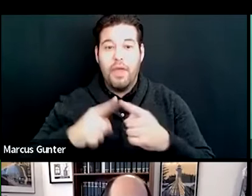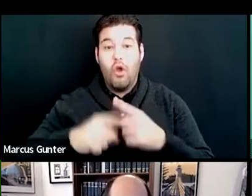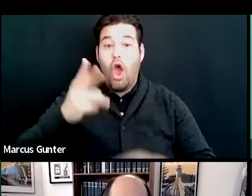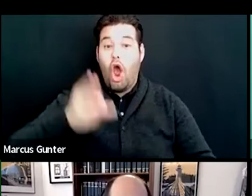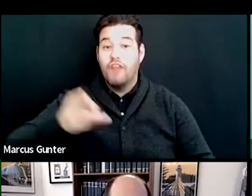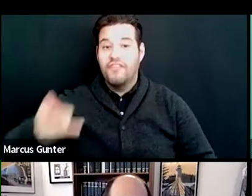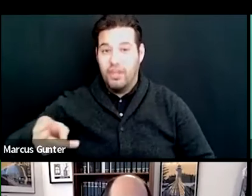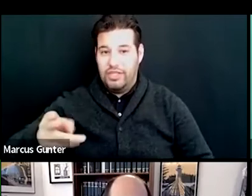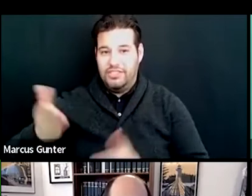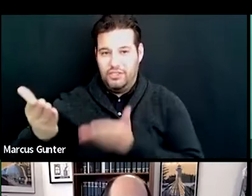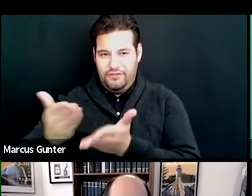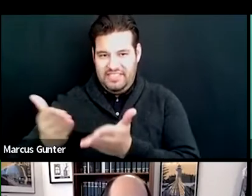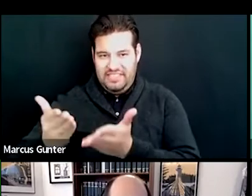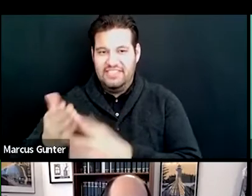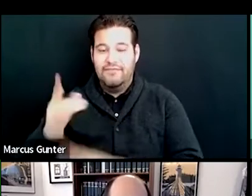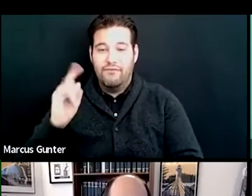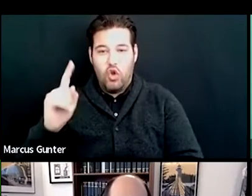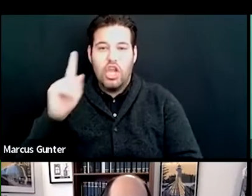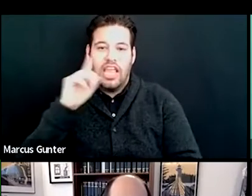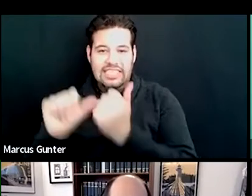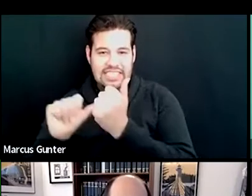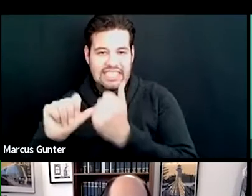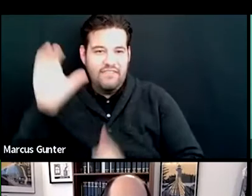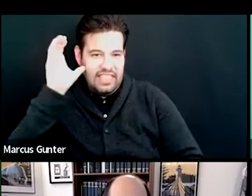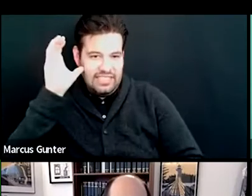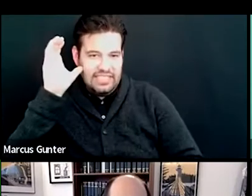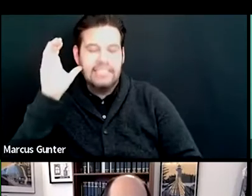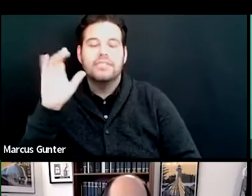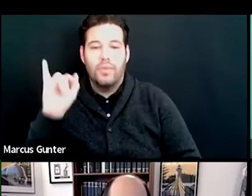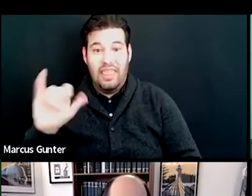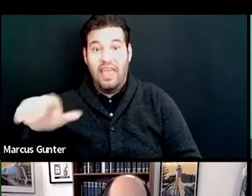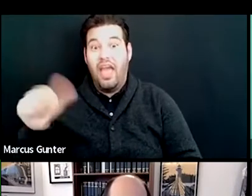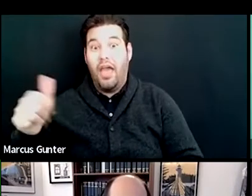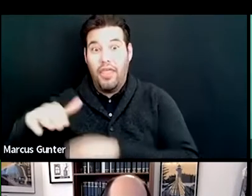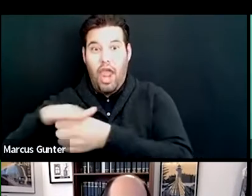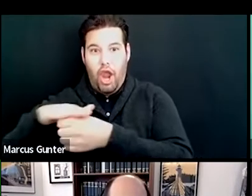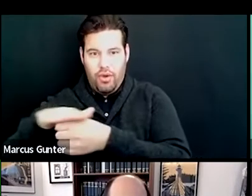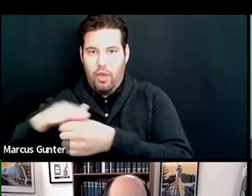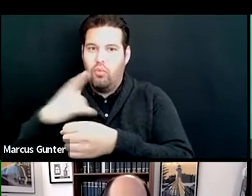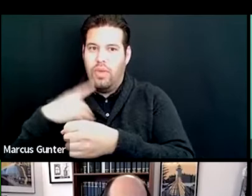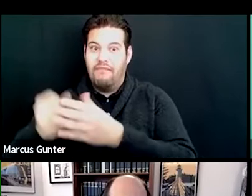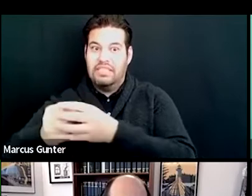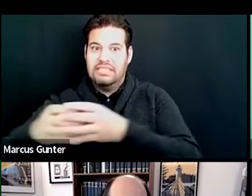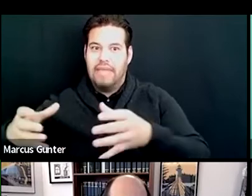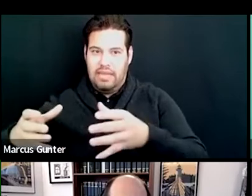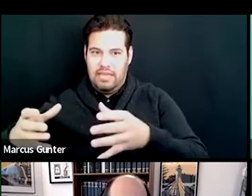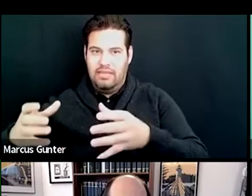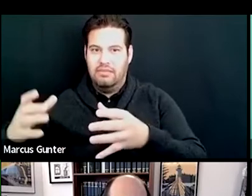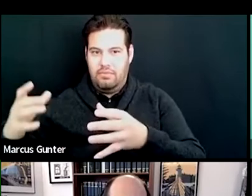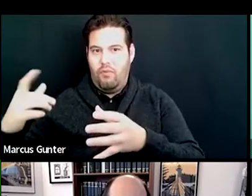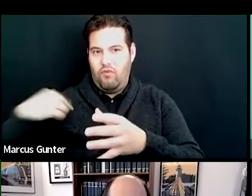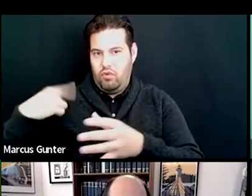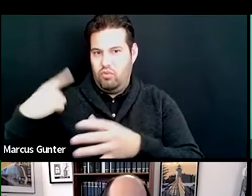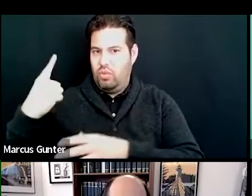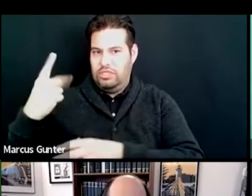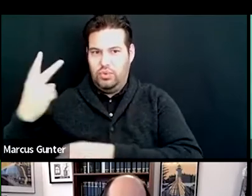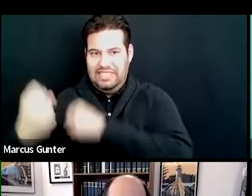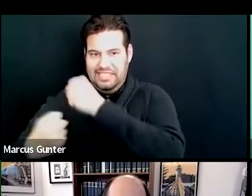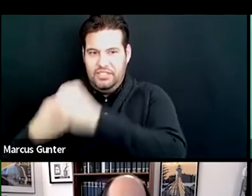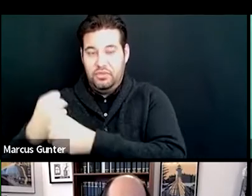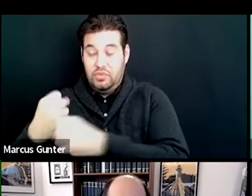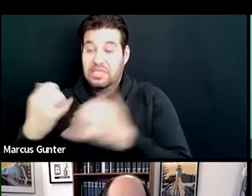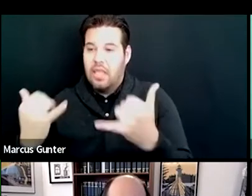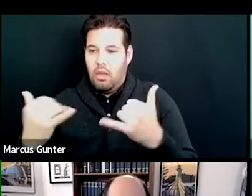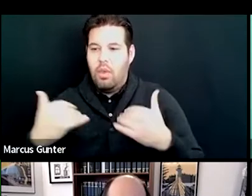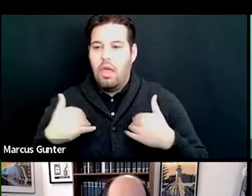hearing services. So, assisted listening, and that's another, uh, area that we have expanded on over the last couple of years. We currently have